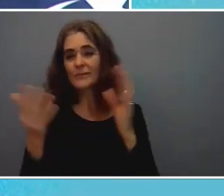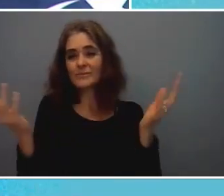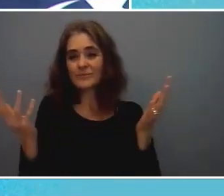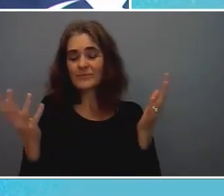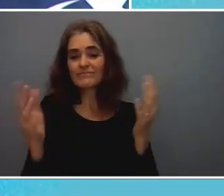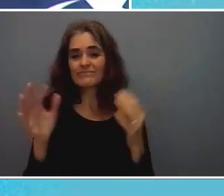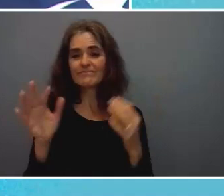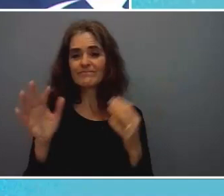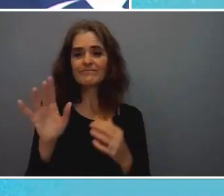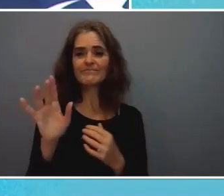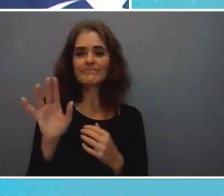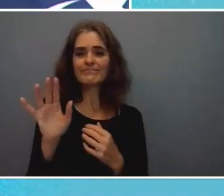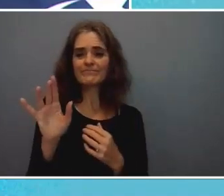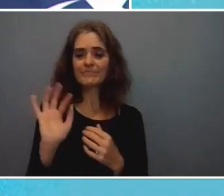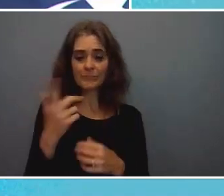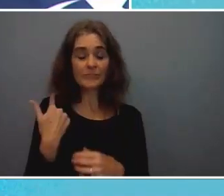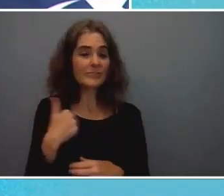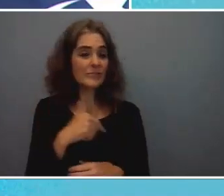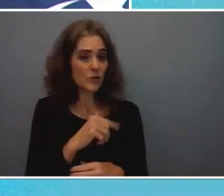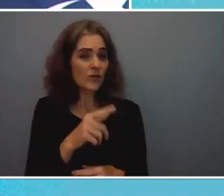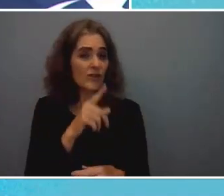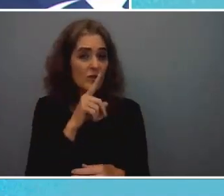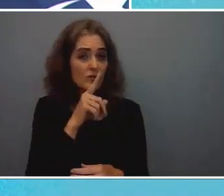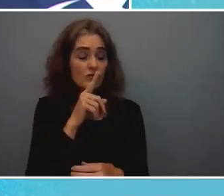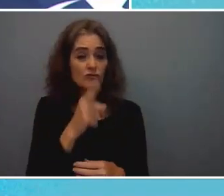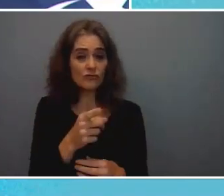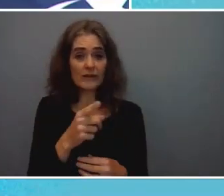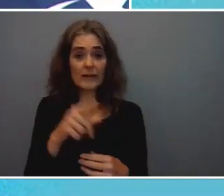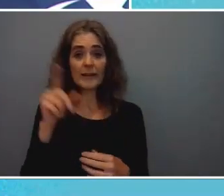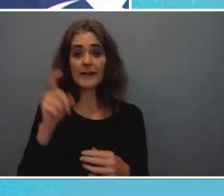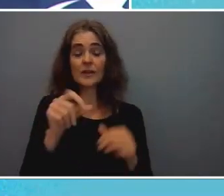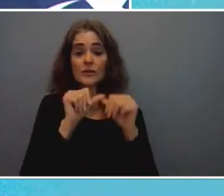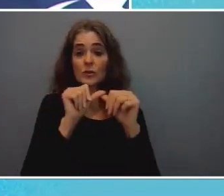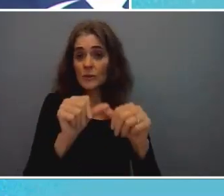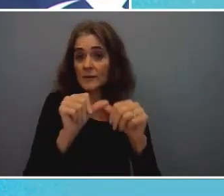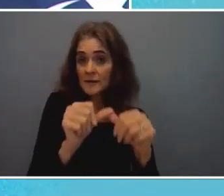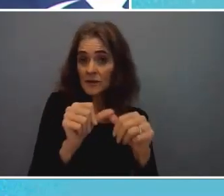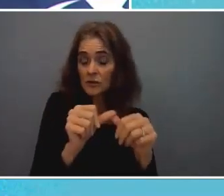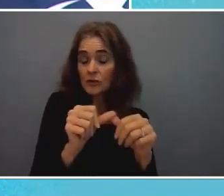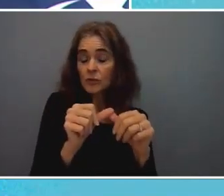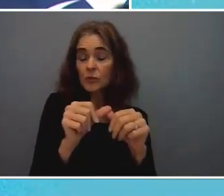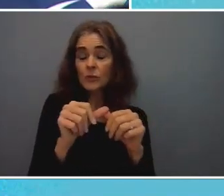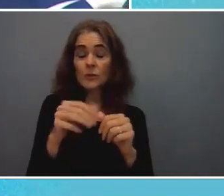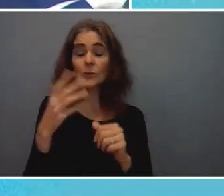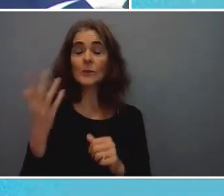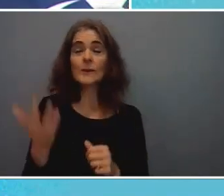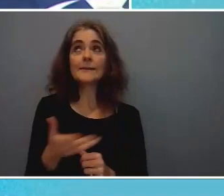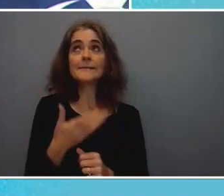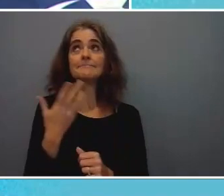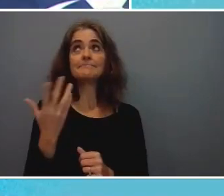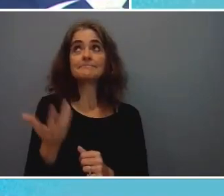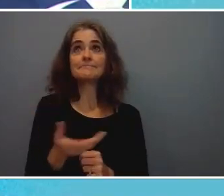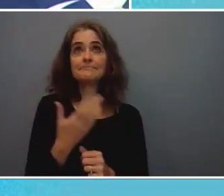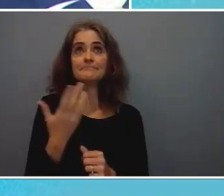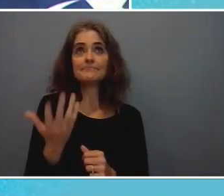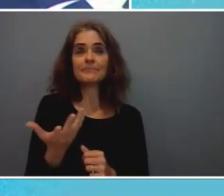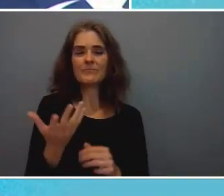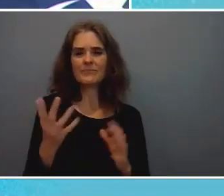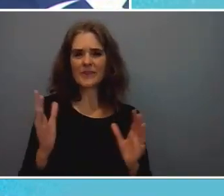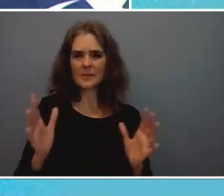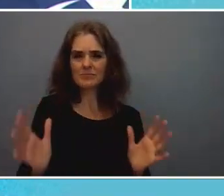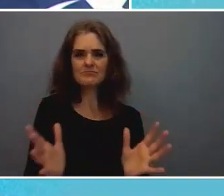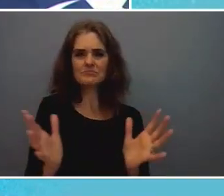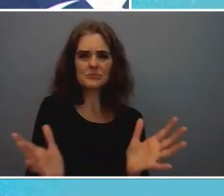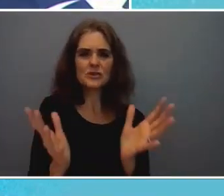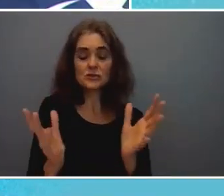we really need to continue to um push for action